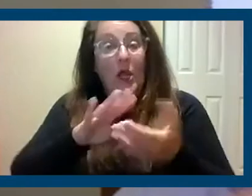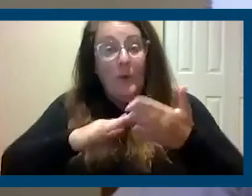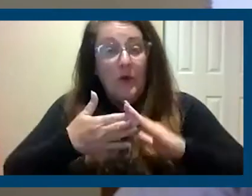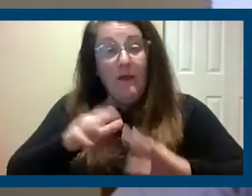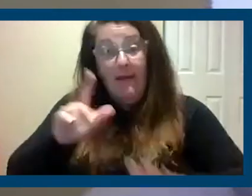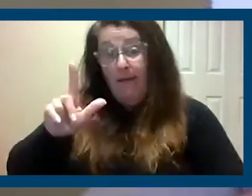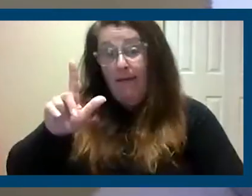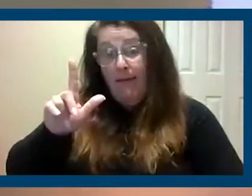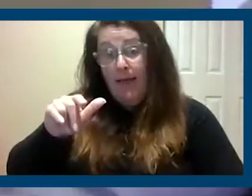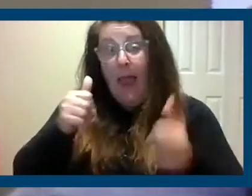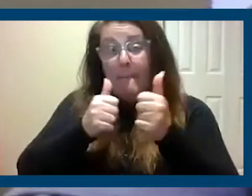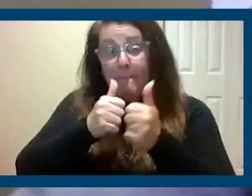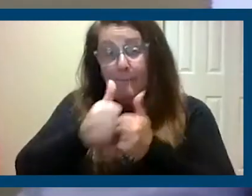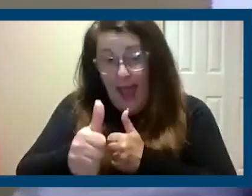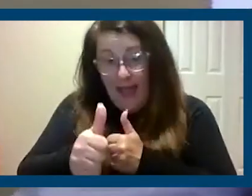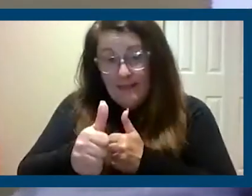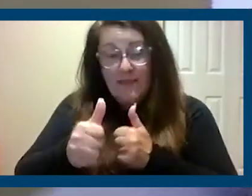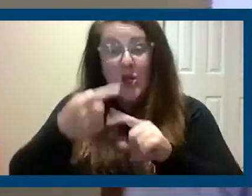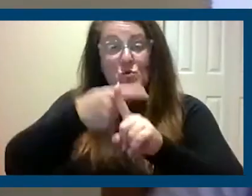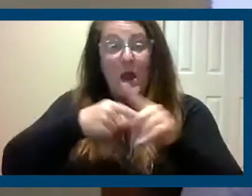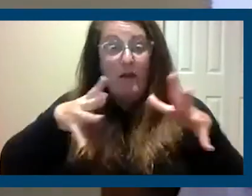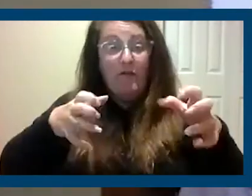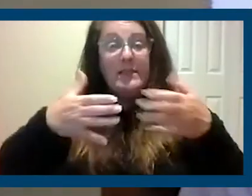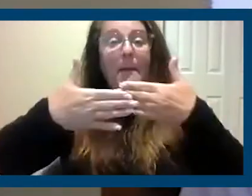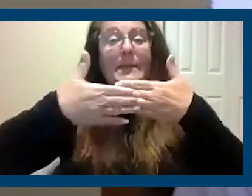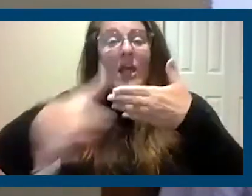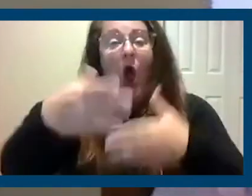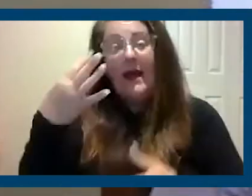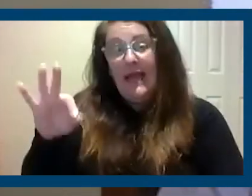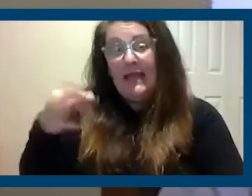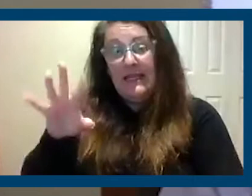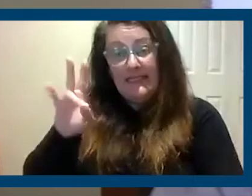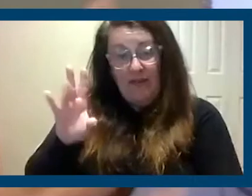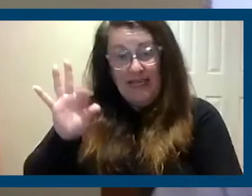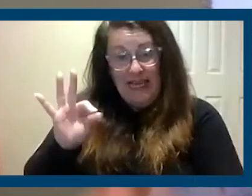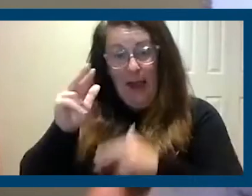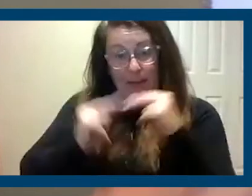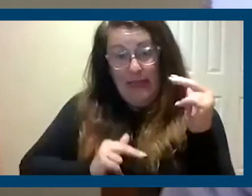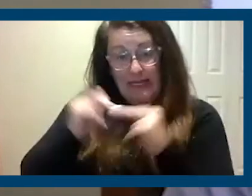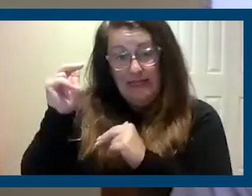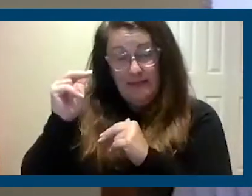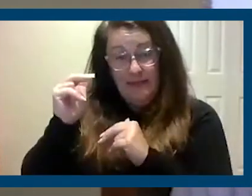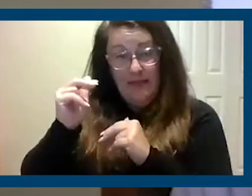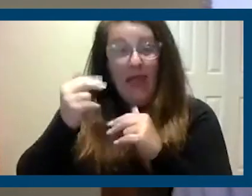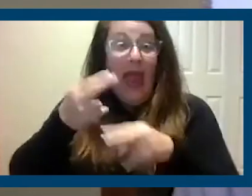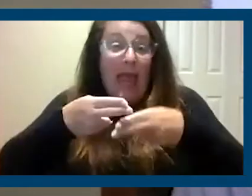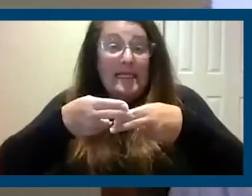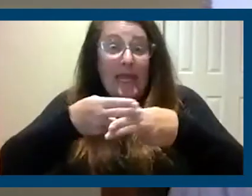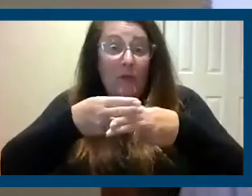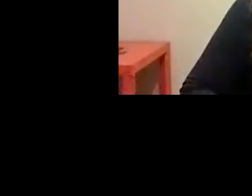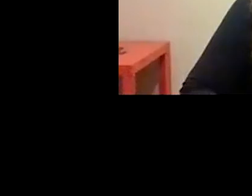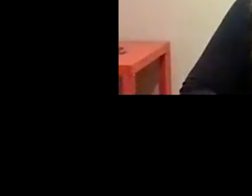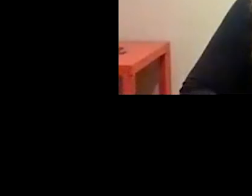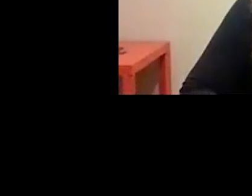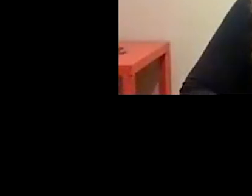pass a rent freeze beyond 1978 and even do a temporary rent freeze during this extraordinary time of coronavirus pandemic.